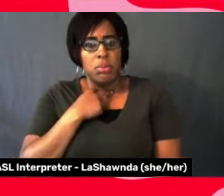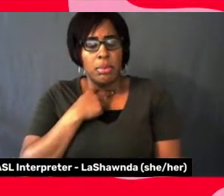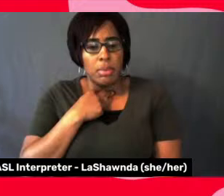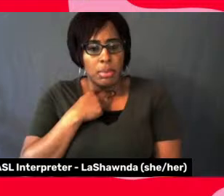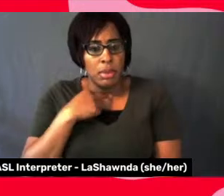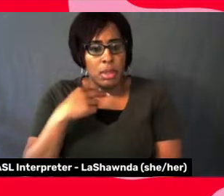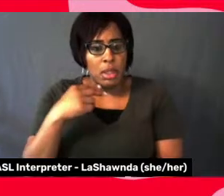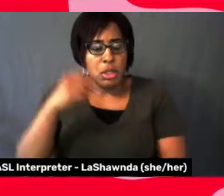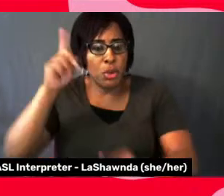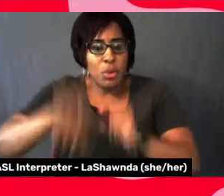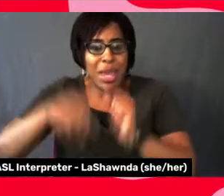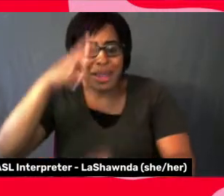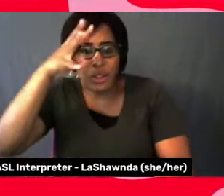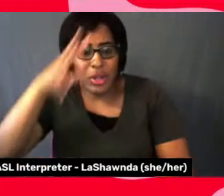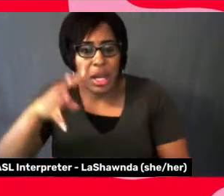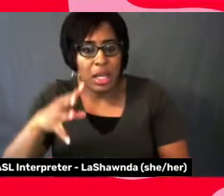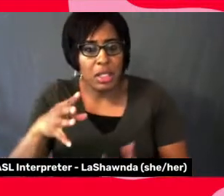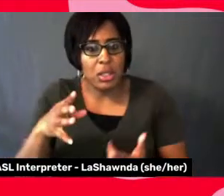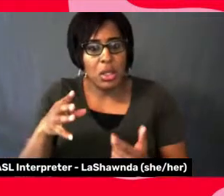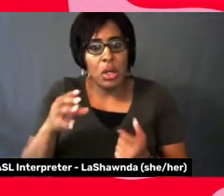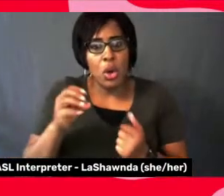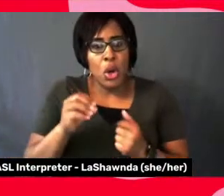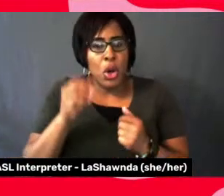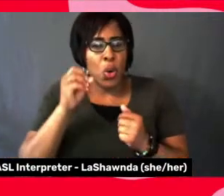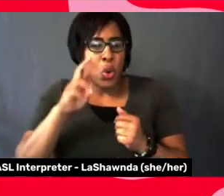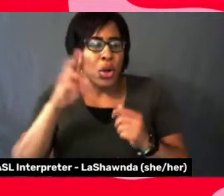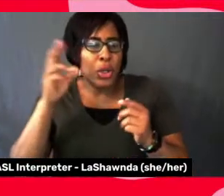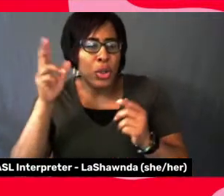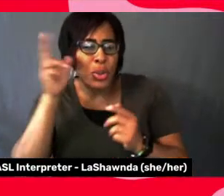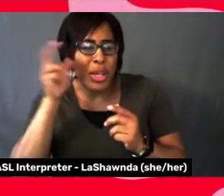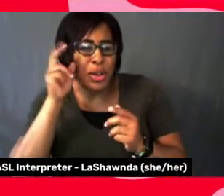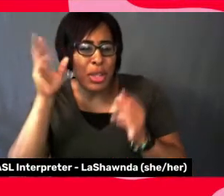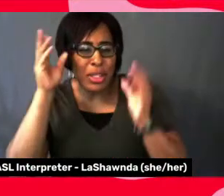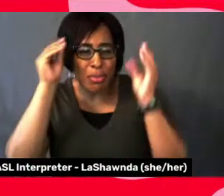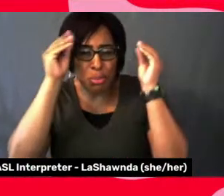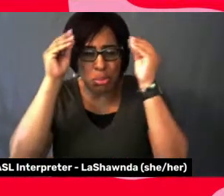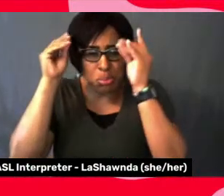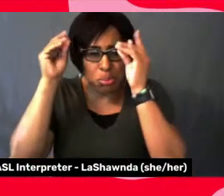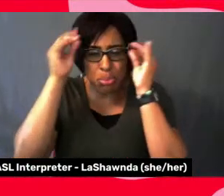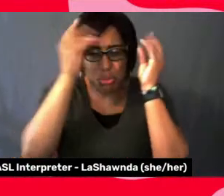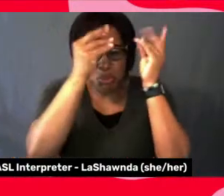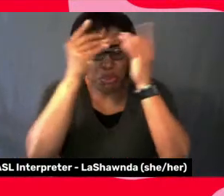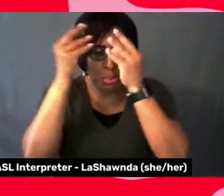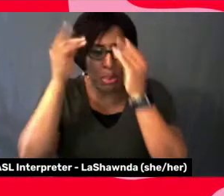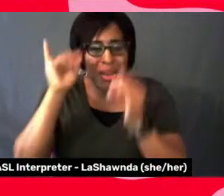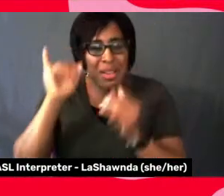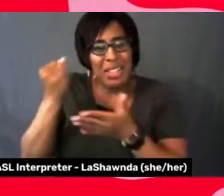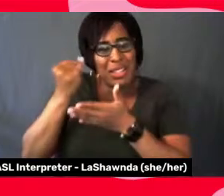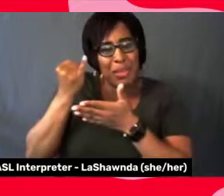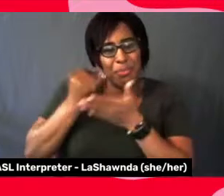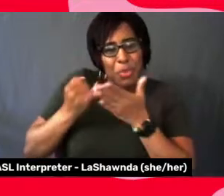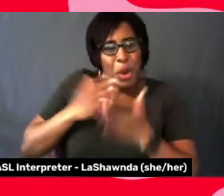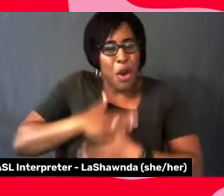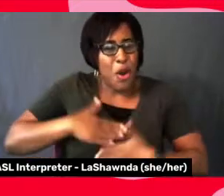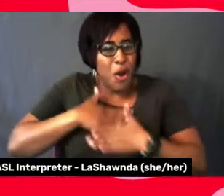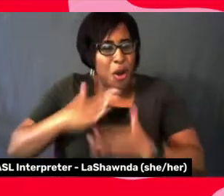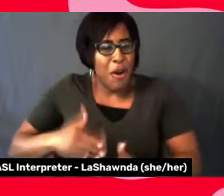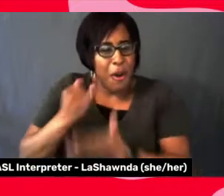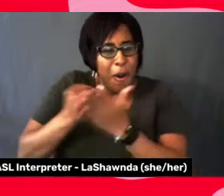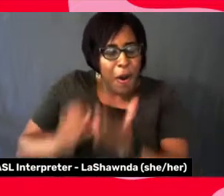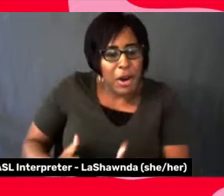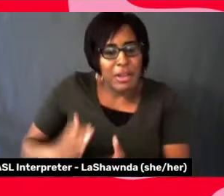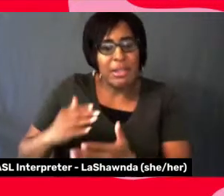you hear those voices in your head. And as an artist, that's, that's a fact anyway, right? You hear, that's the thing that can, you know,